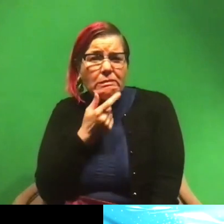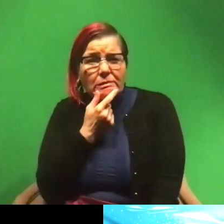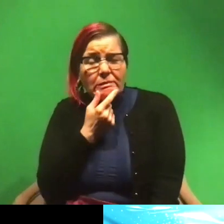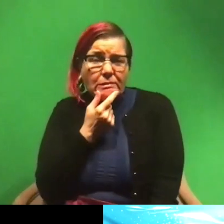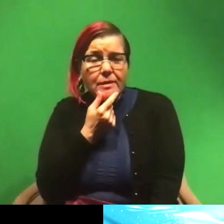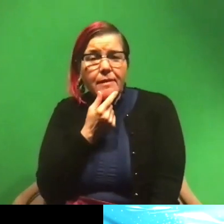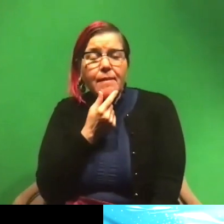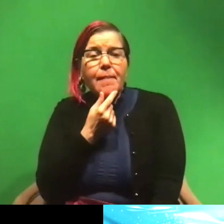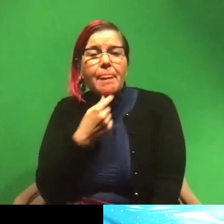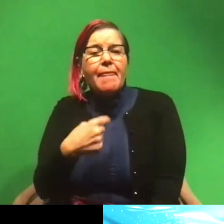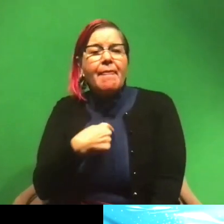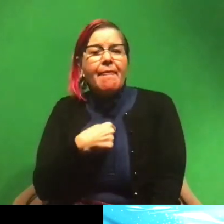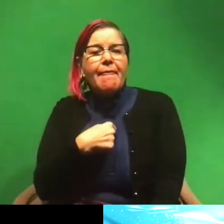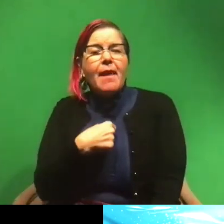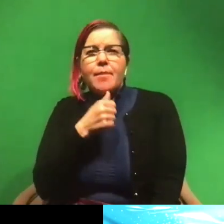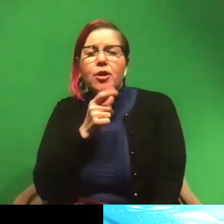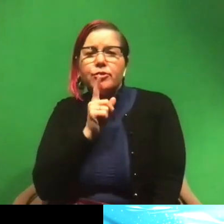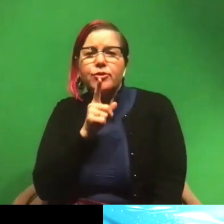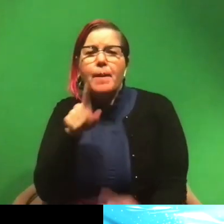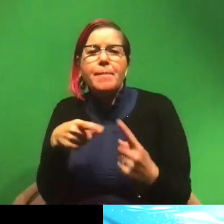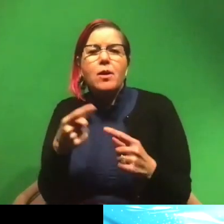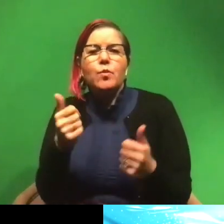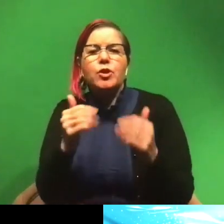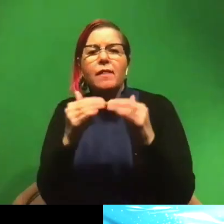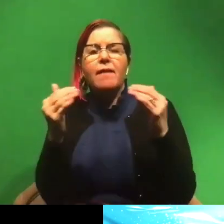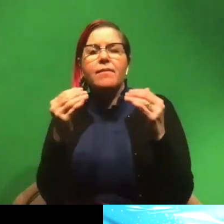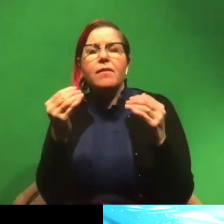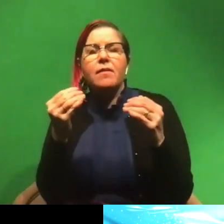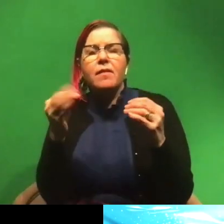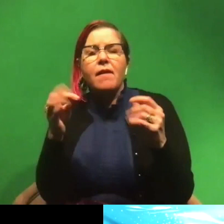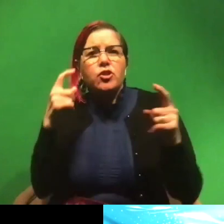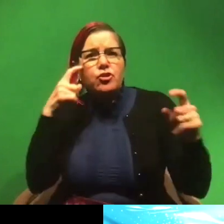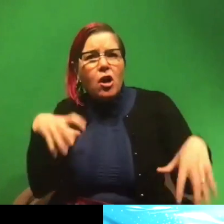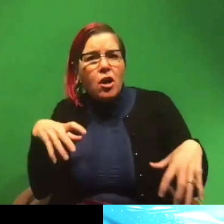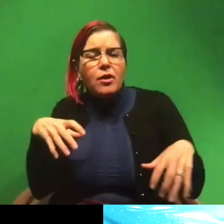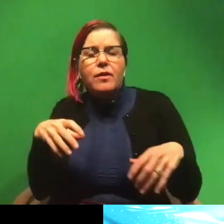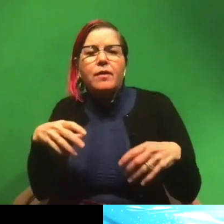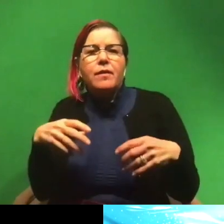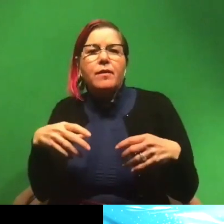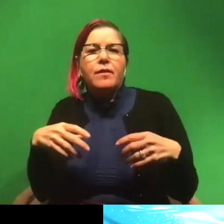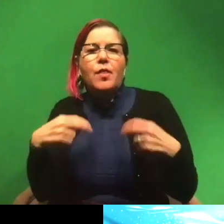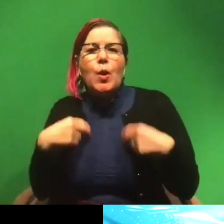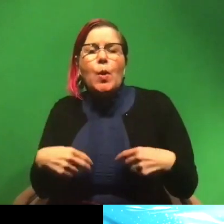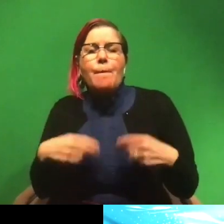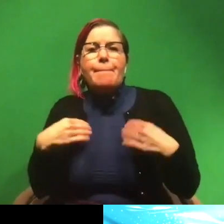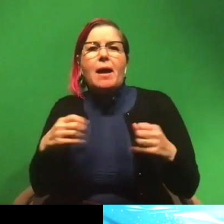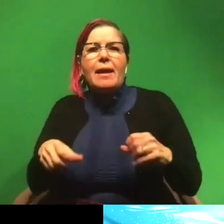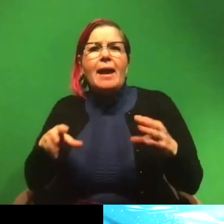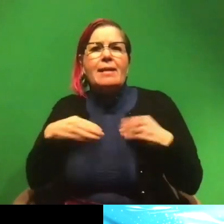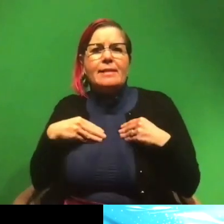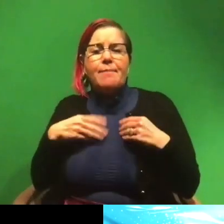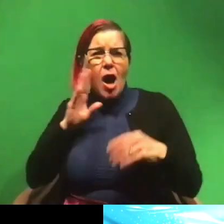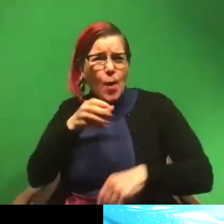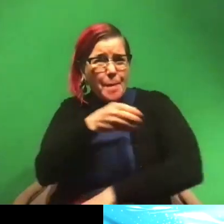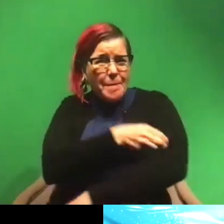not very sure about what level of shock the human body can take, to be honest. Uh, I know that those things are really powerful,